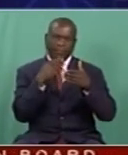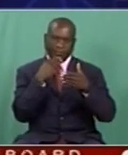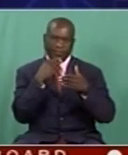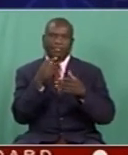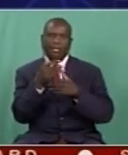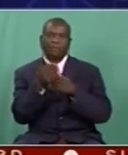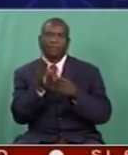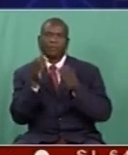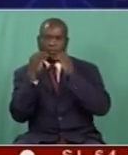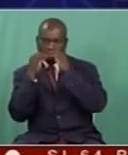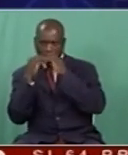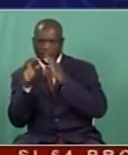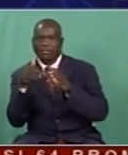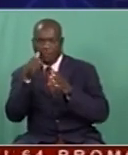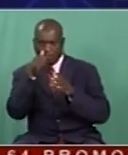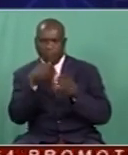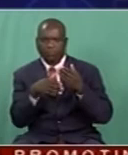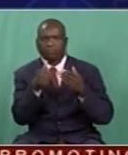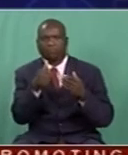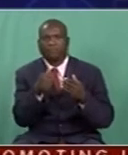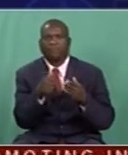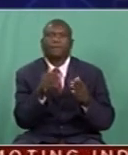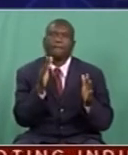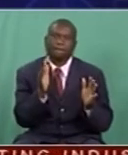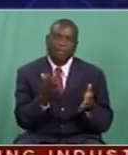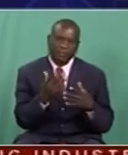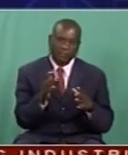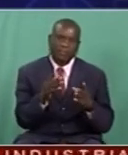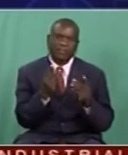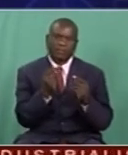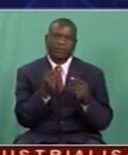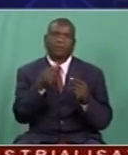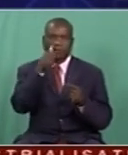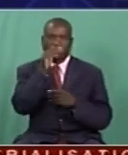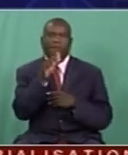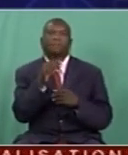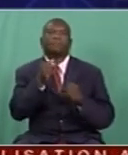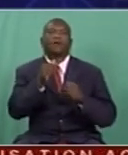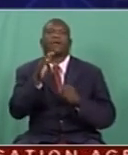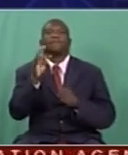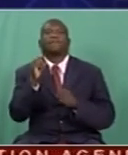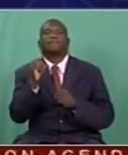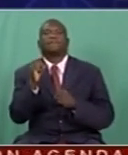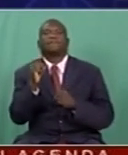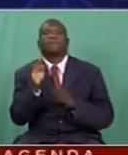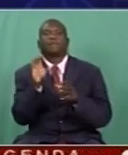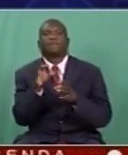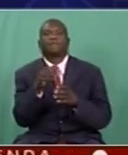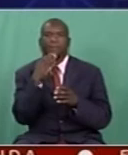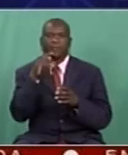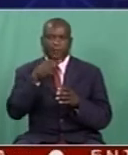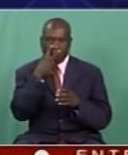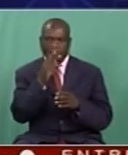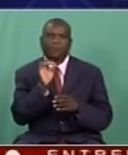variety of audiences. So it, as the biggest music radio station, it has a broader appeal from that perspective. And we're seeing that